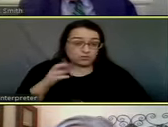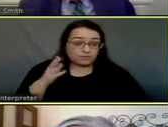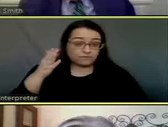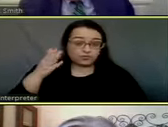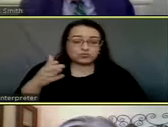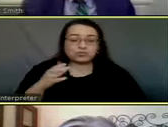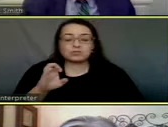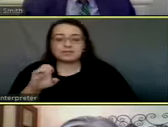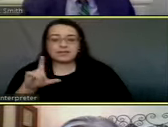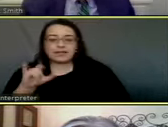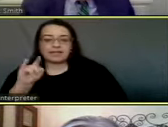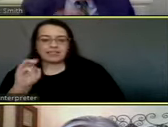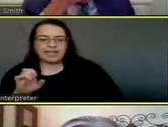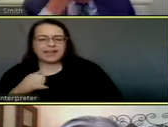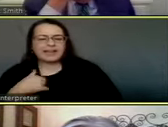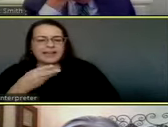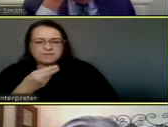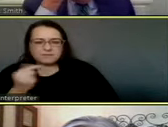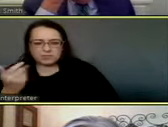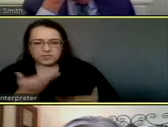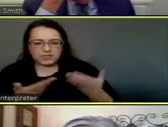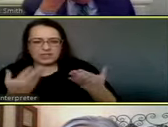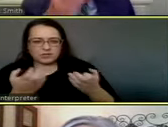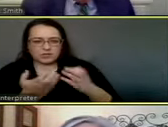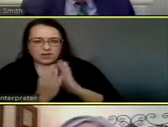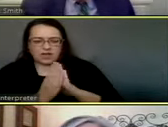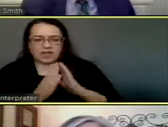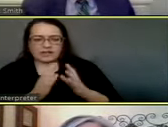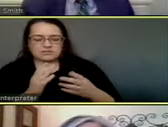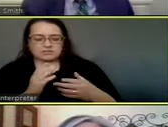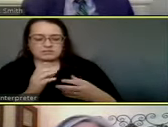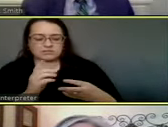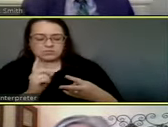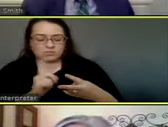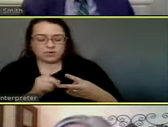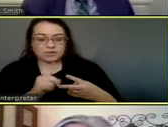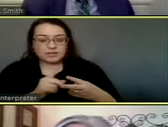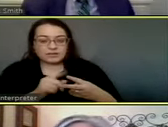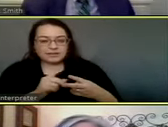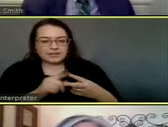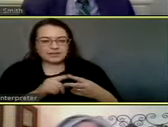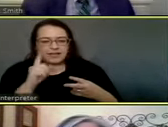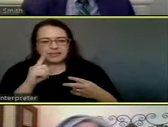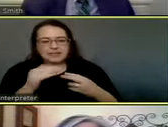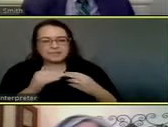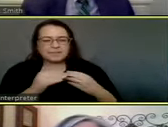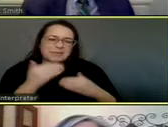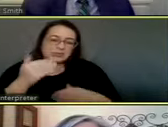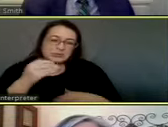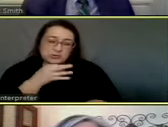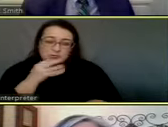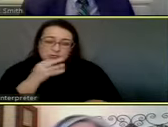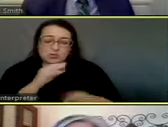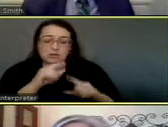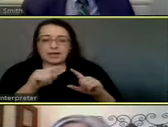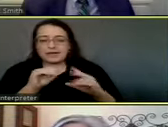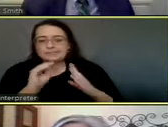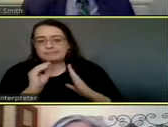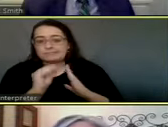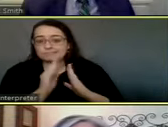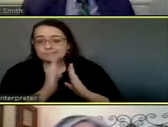Mayor, I had a couple of items. One, I think it's a little too soon, but I want to get it on the radar